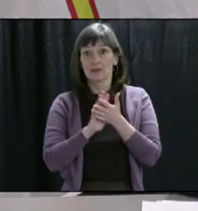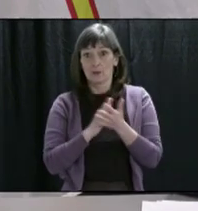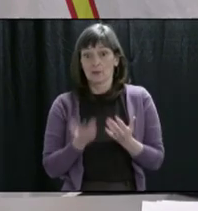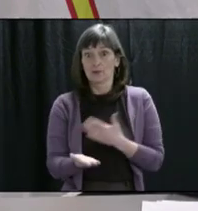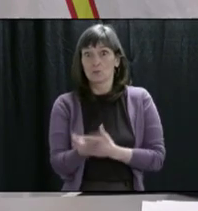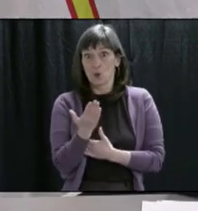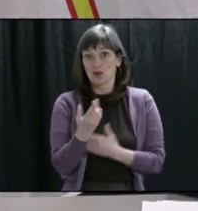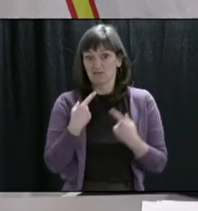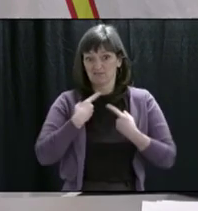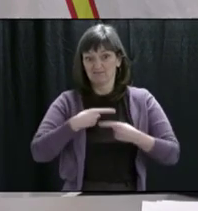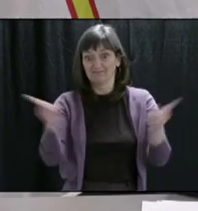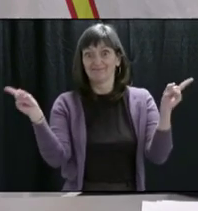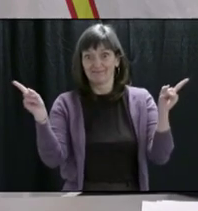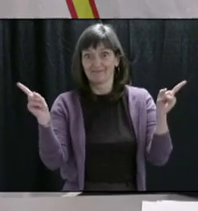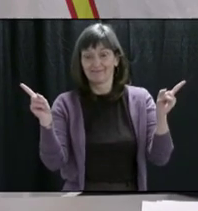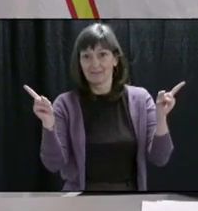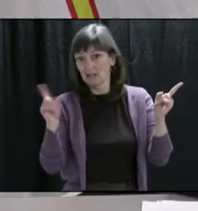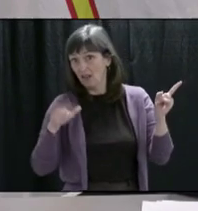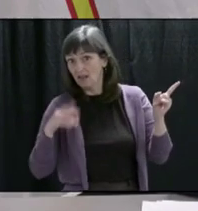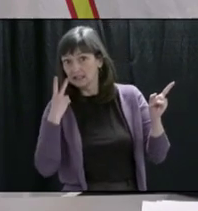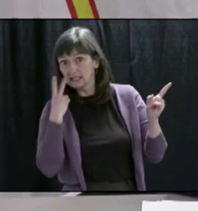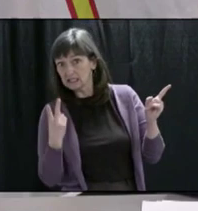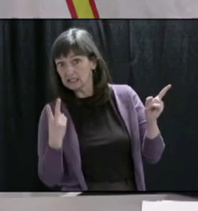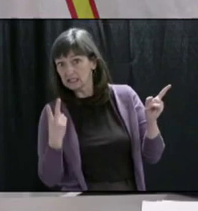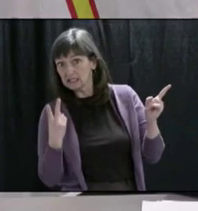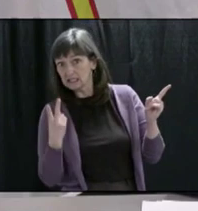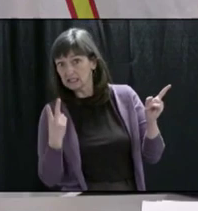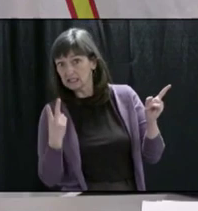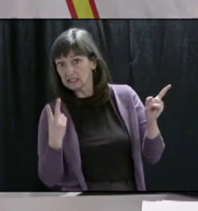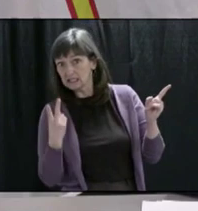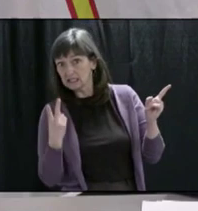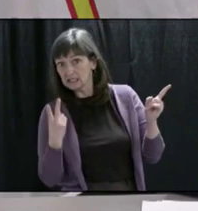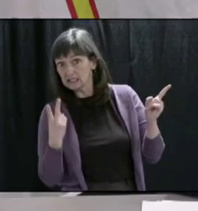If you haven't seen it already, make sure you check it out at